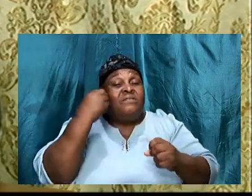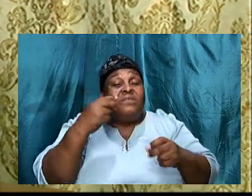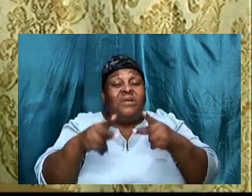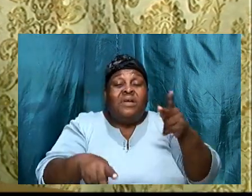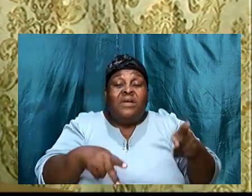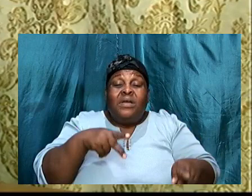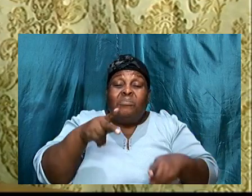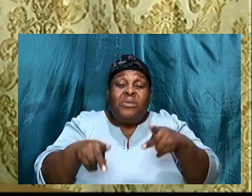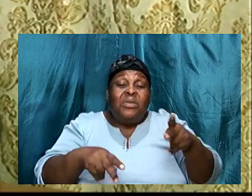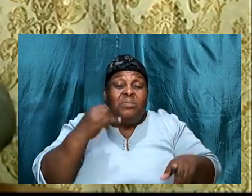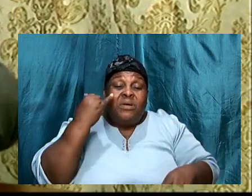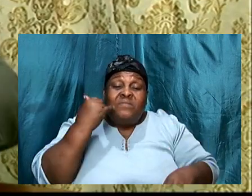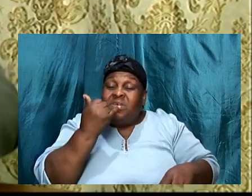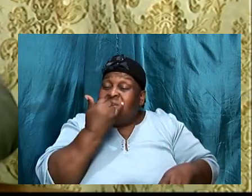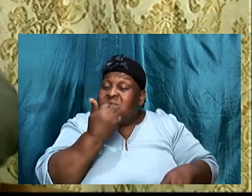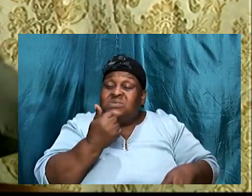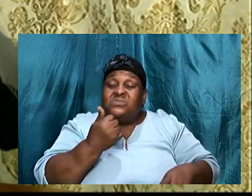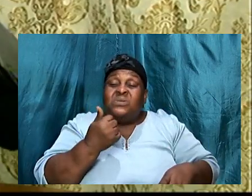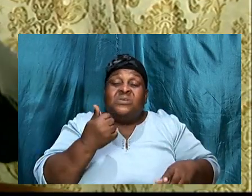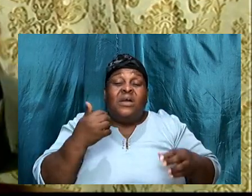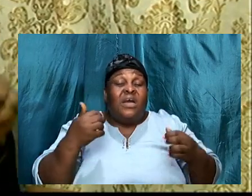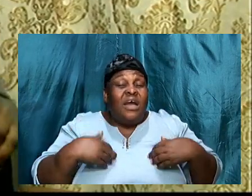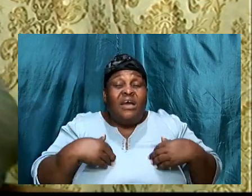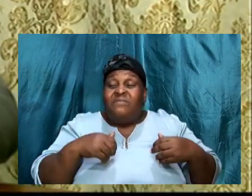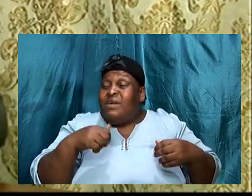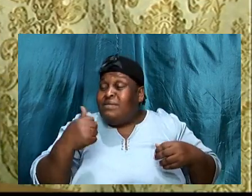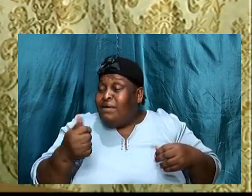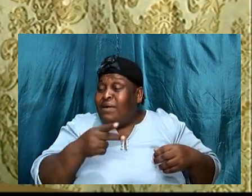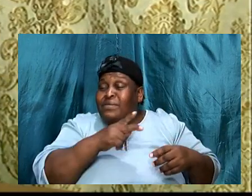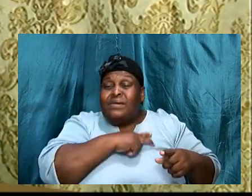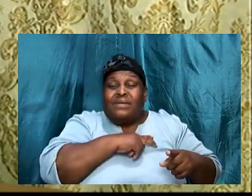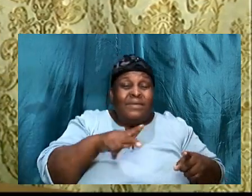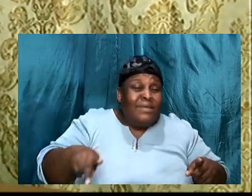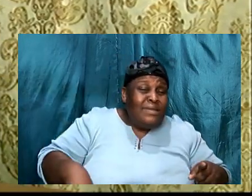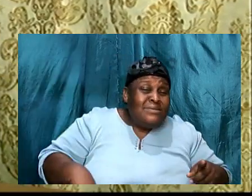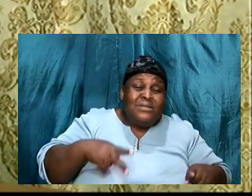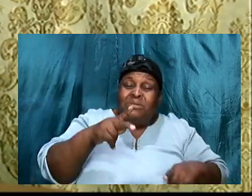away from himself, but the people said, look here, give we a king,